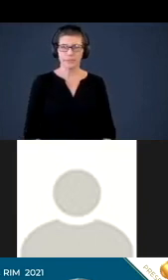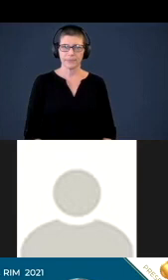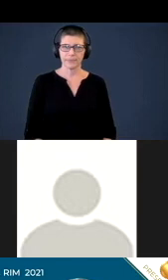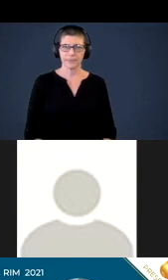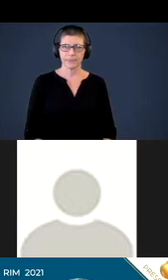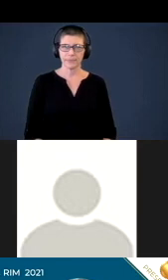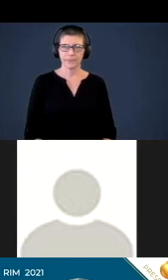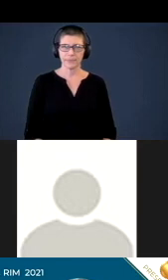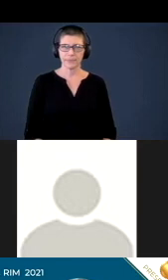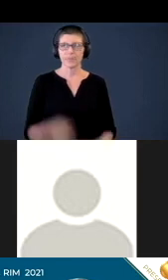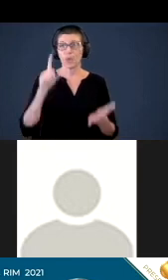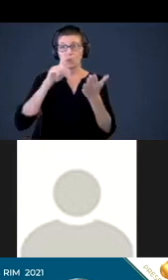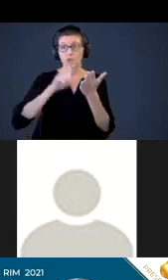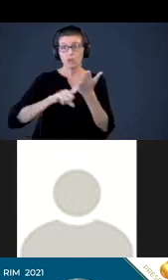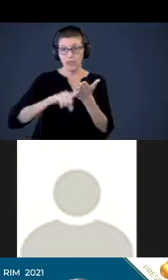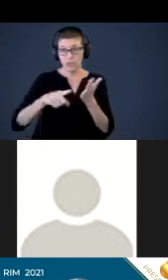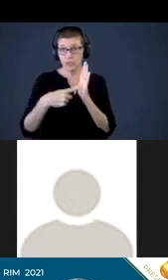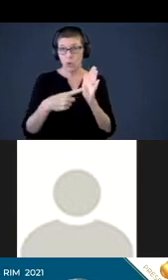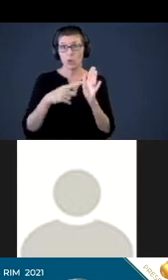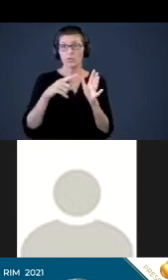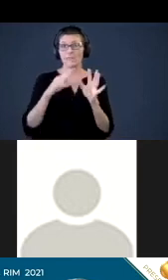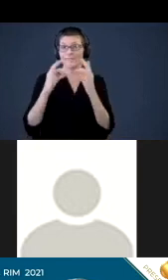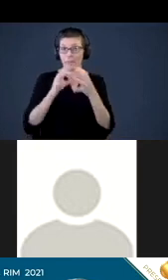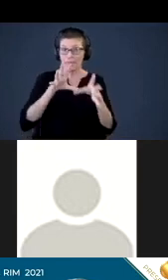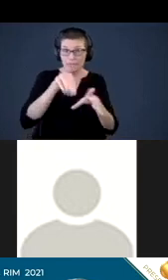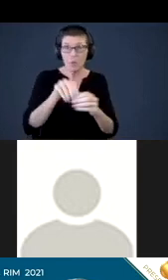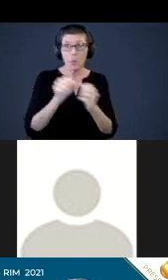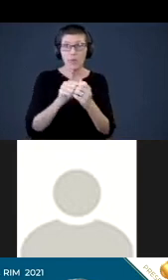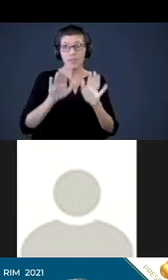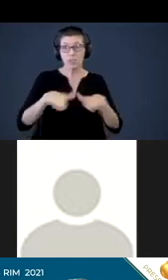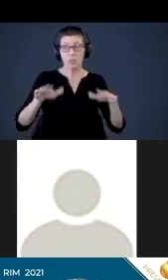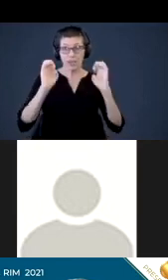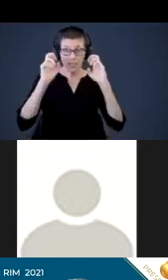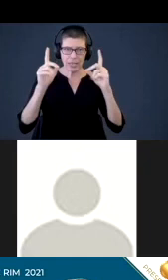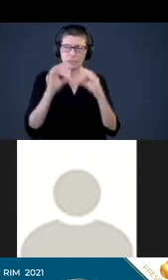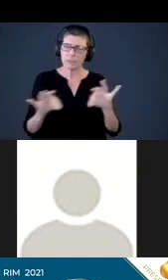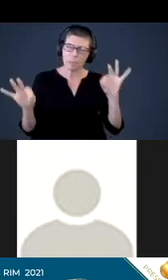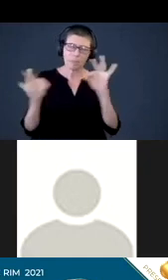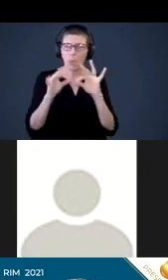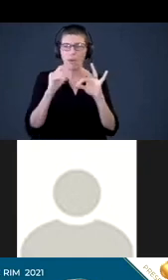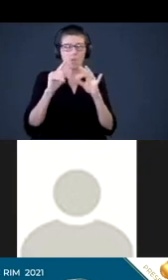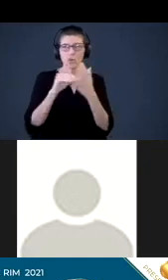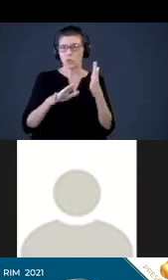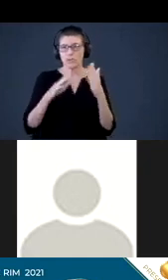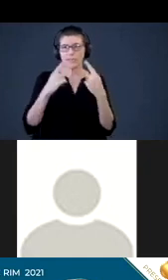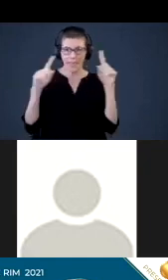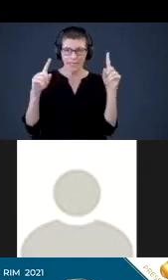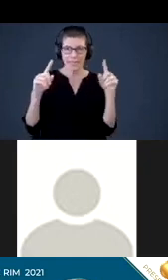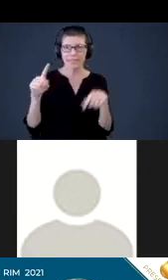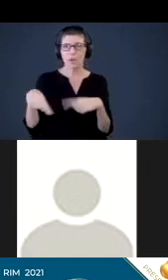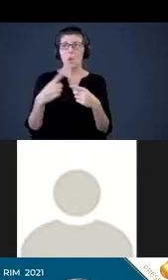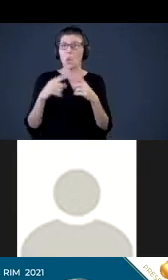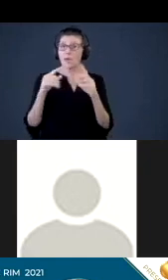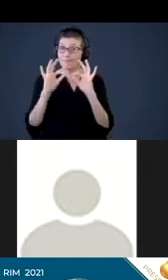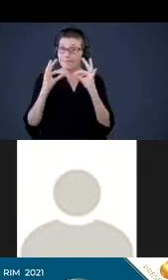Research shows that involving families in their children's education is paramount to student success. When families are meaningfully